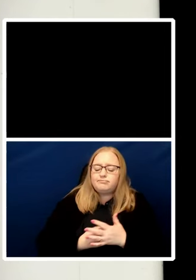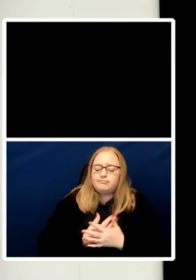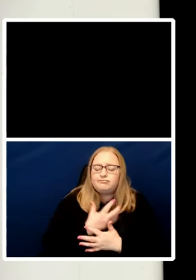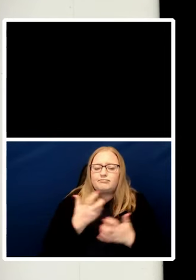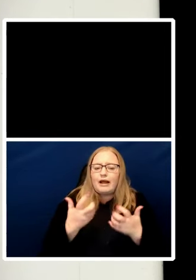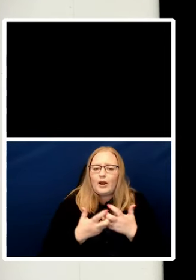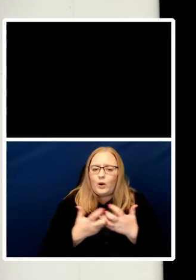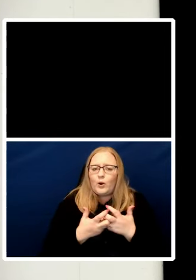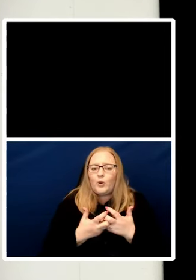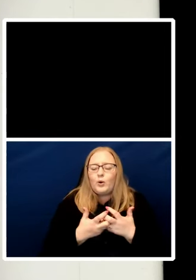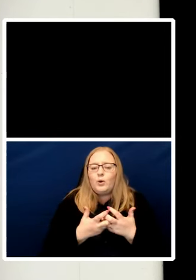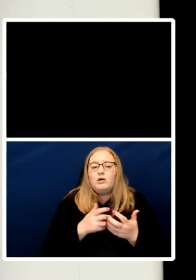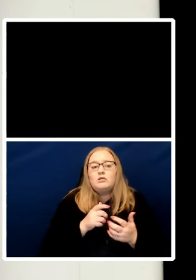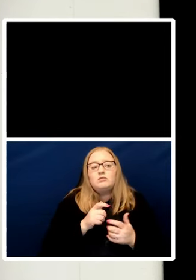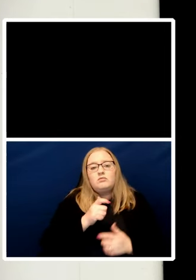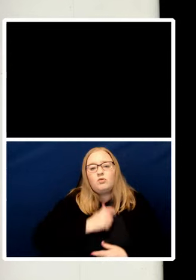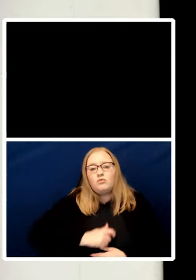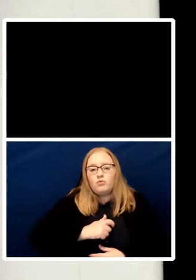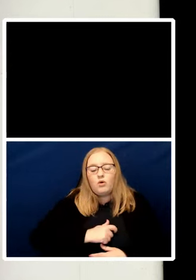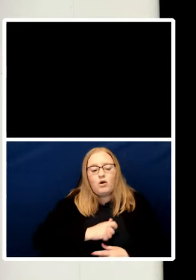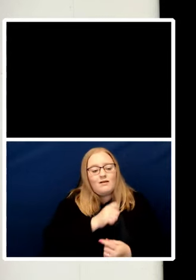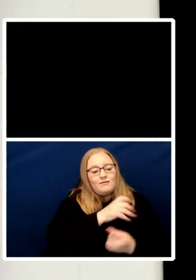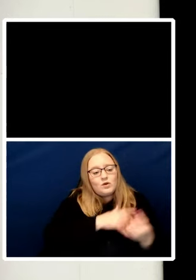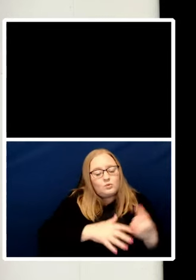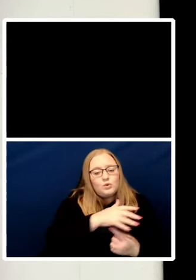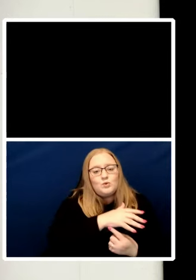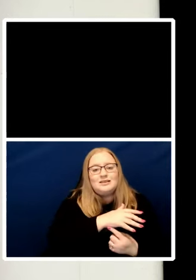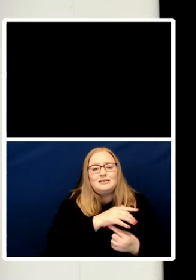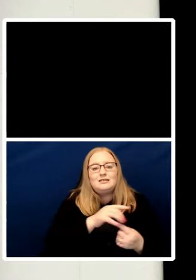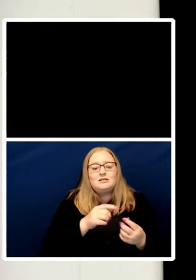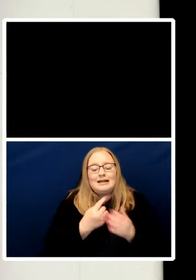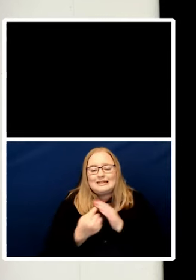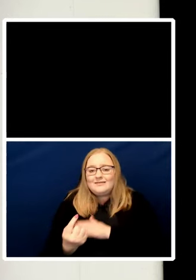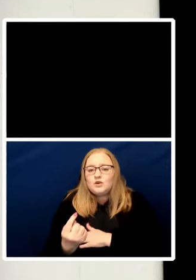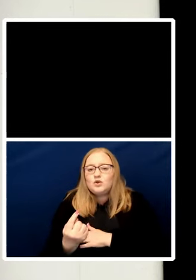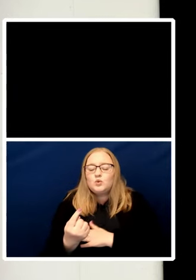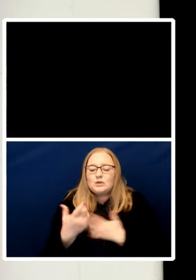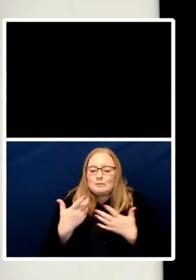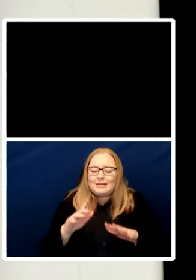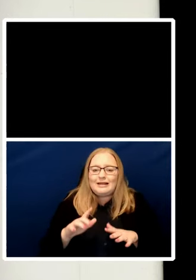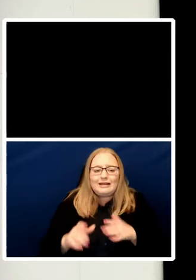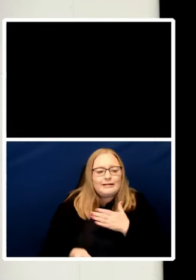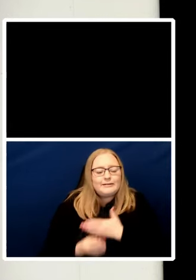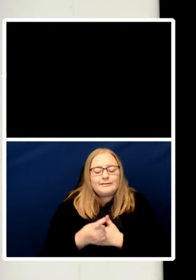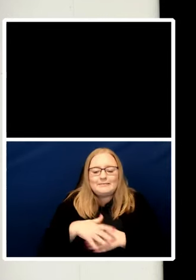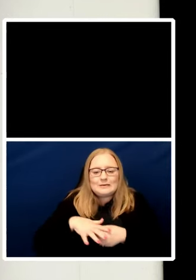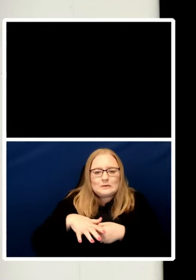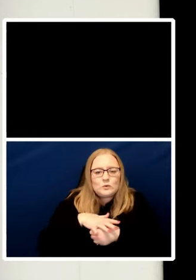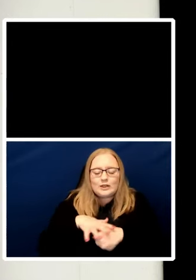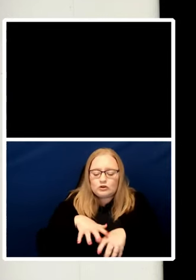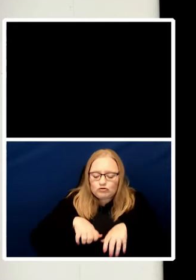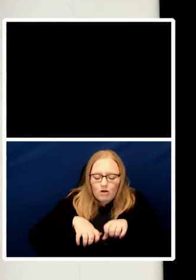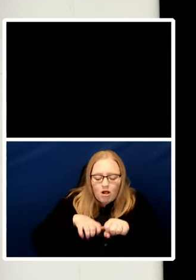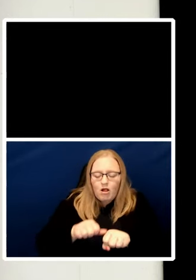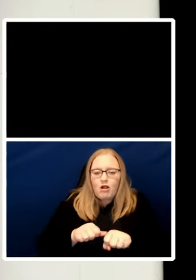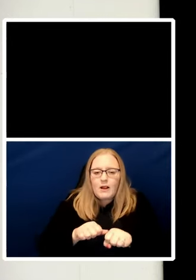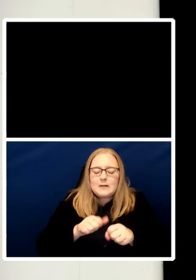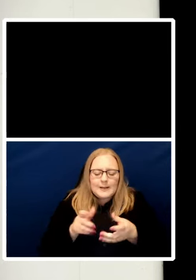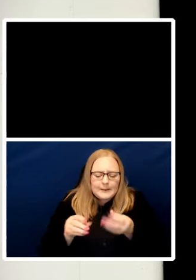communities through struggle. They now inform those frameworks in return.